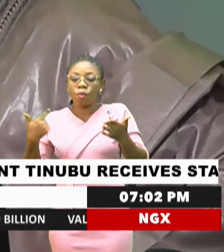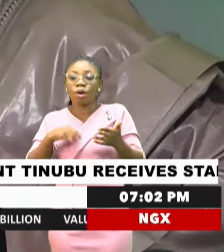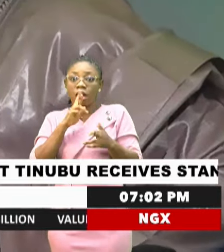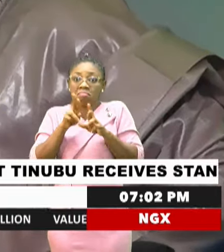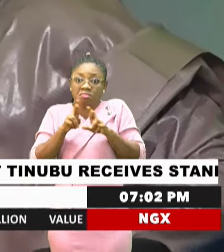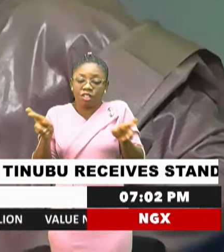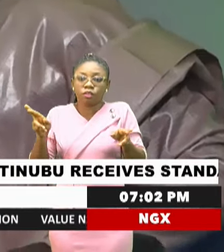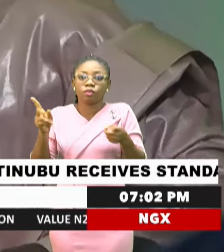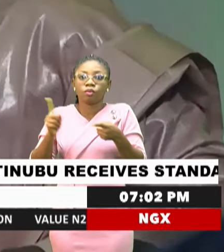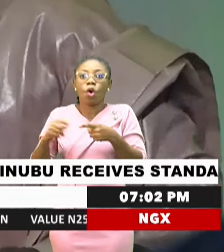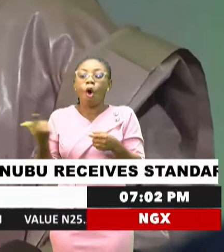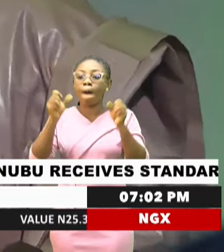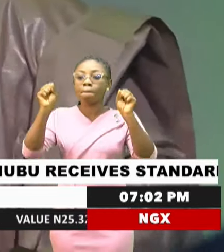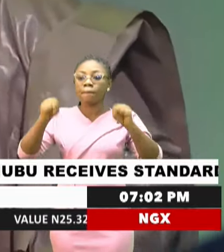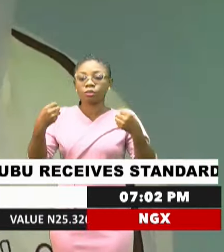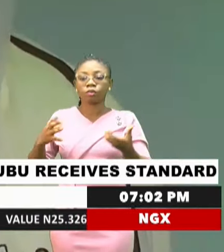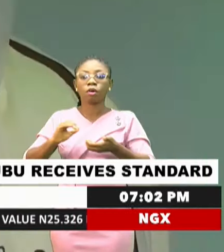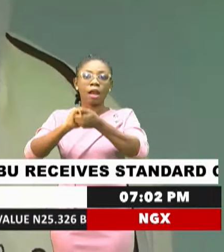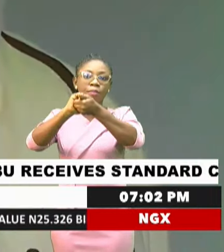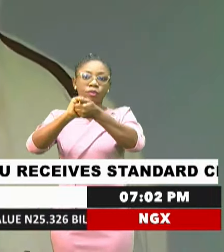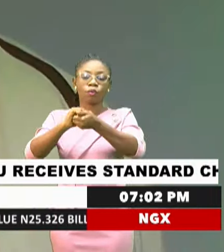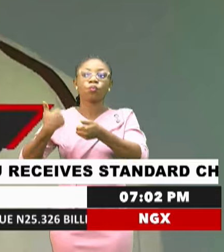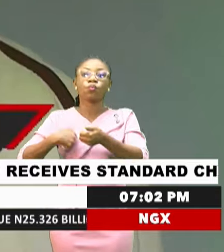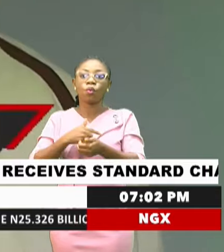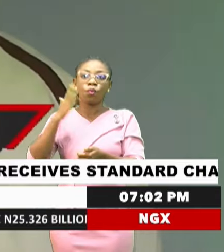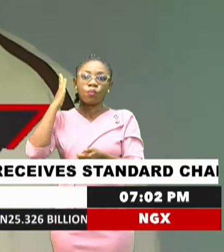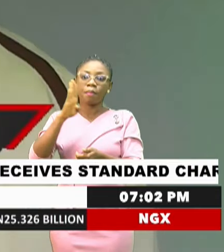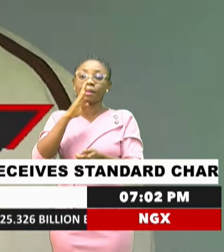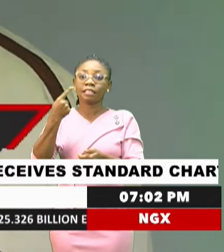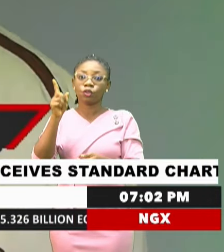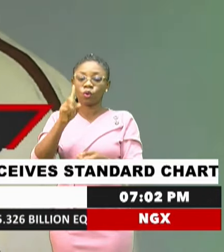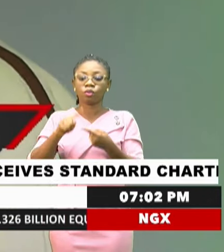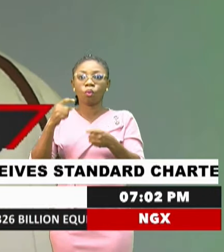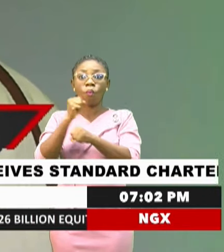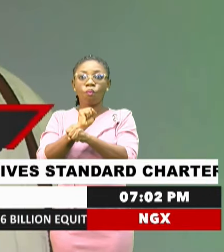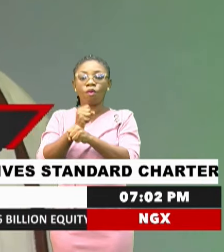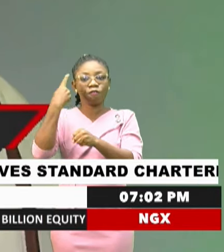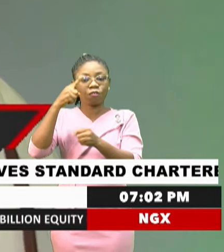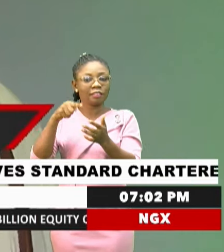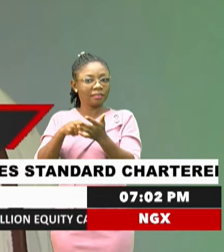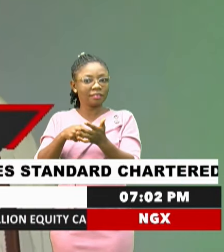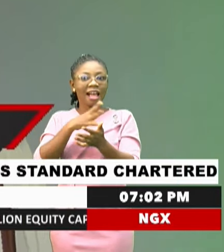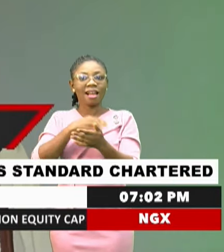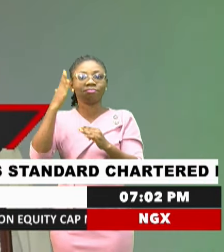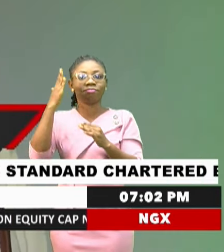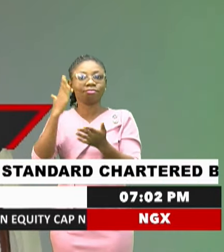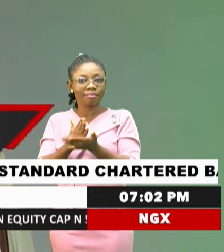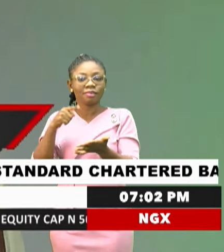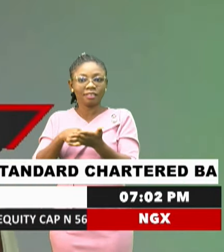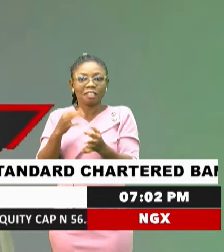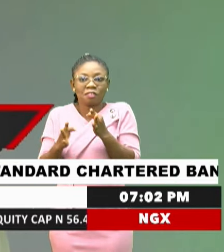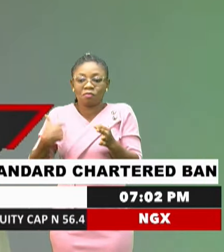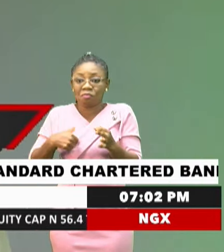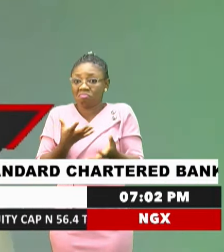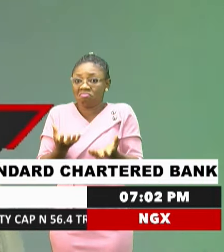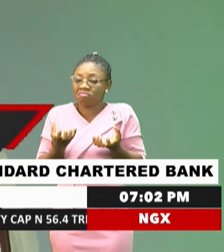for all possible collaboration. We will really want to work for this and end these problems if we so desire.